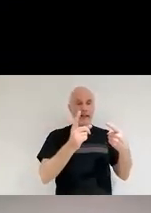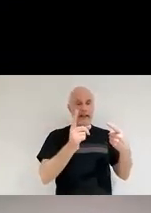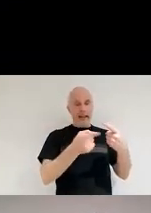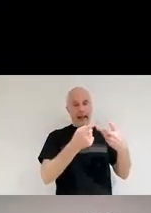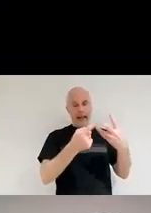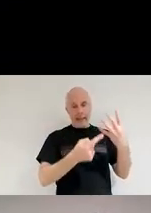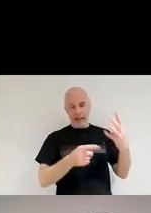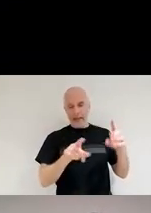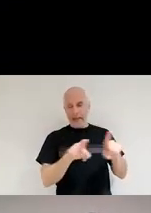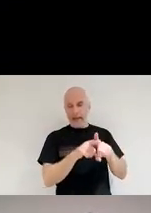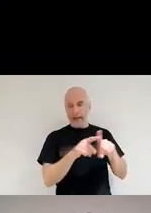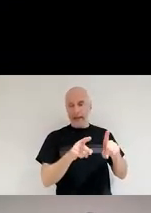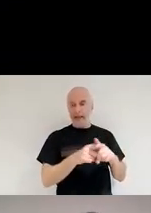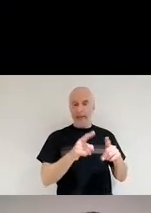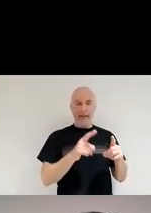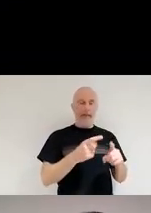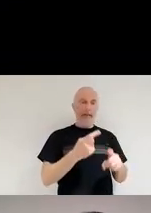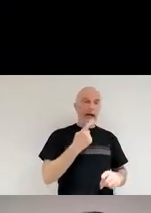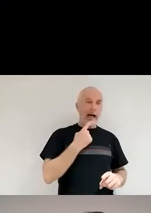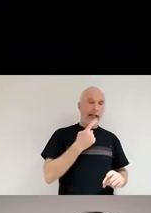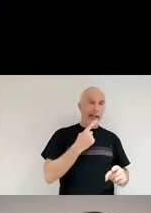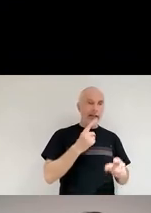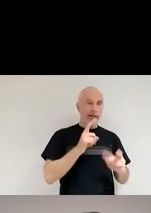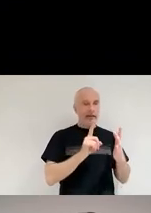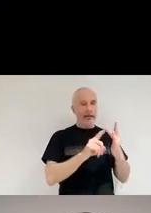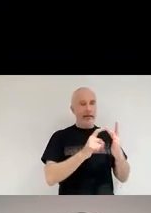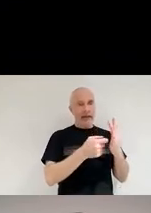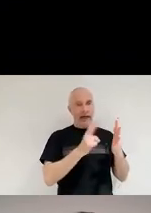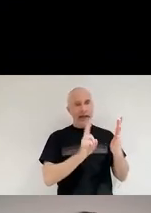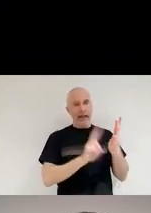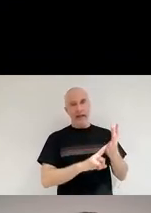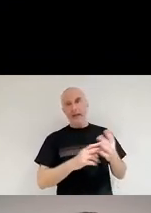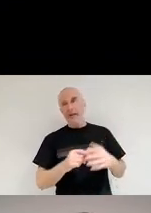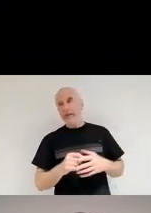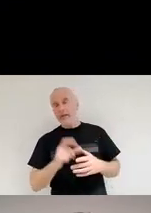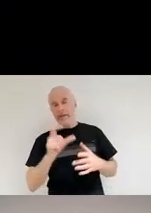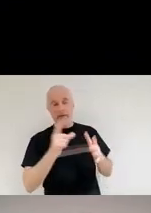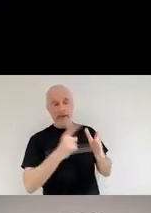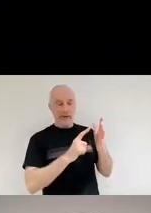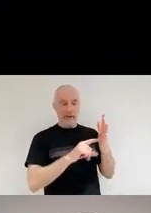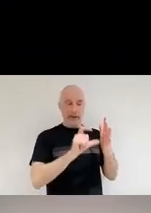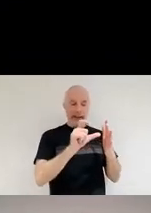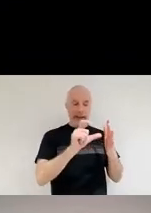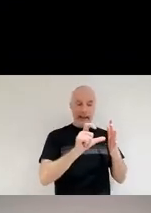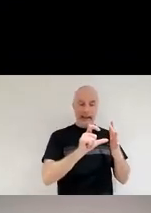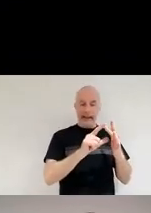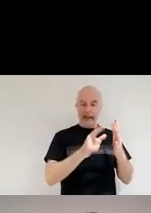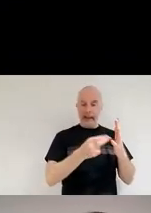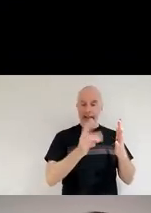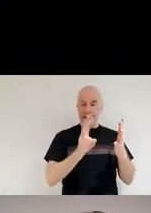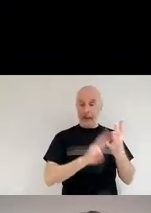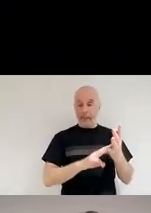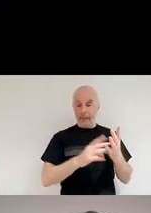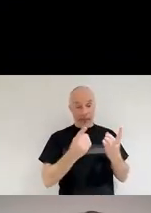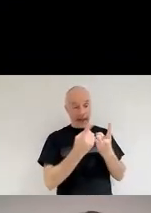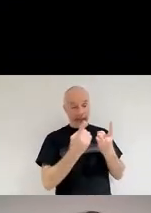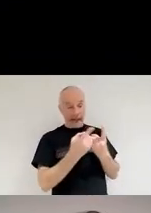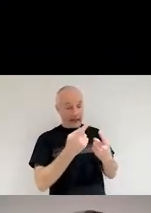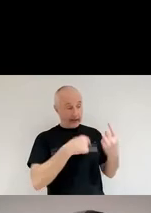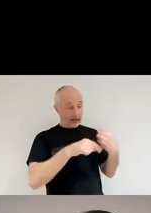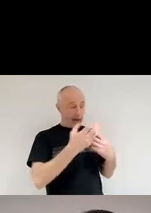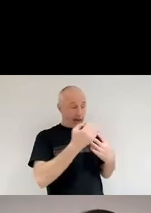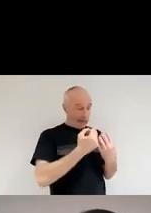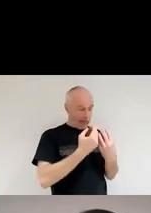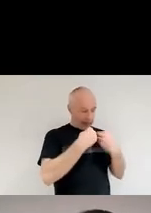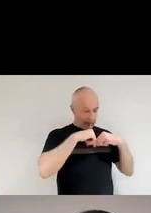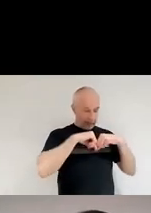iron and things like calcium, things that are in us today, we're producing those very